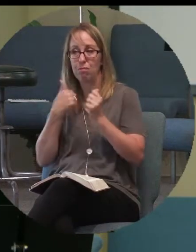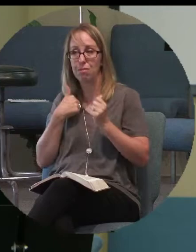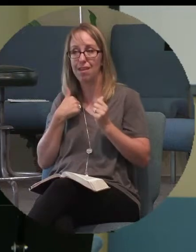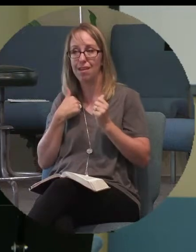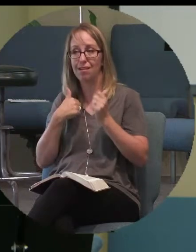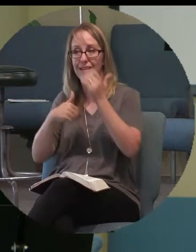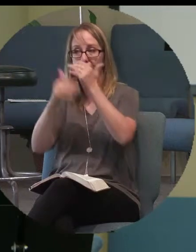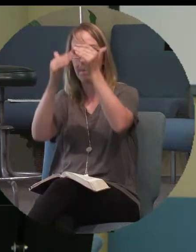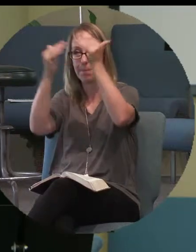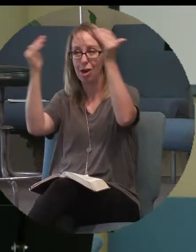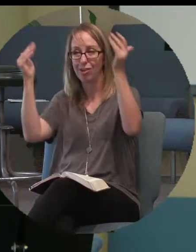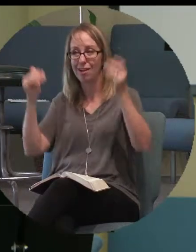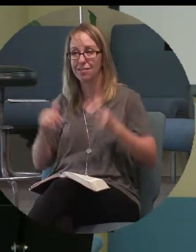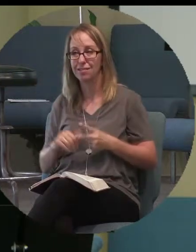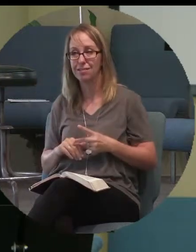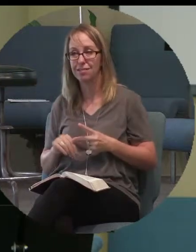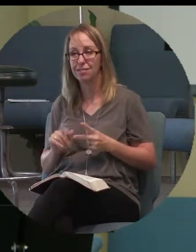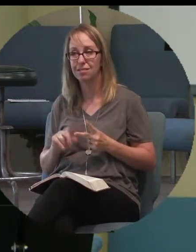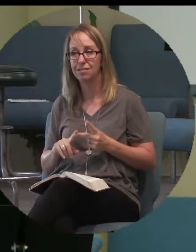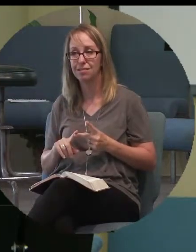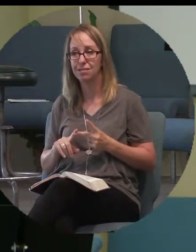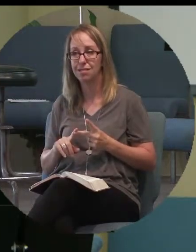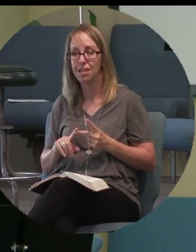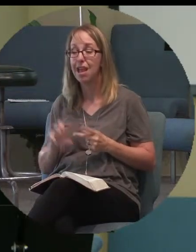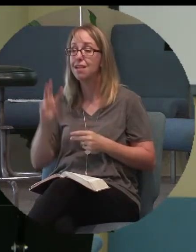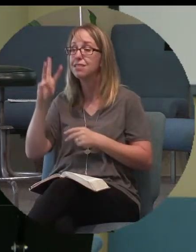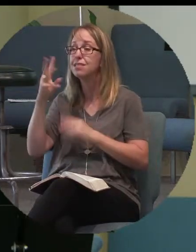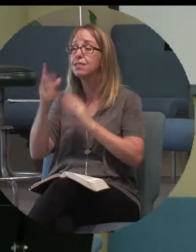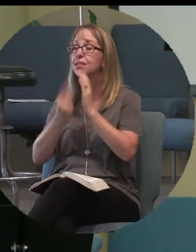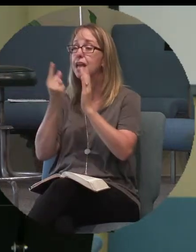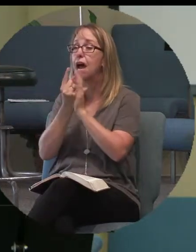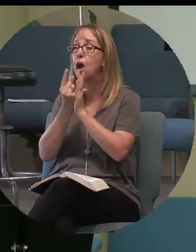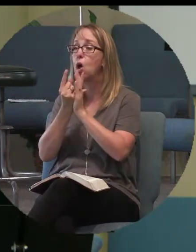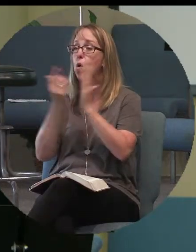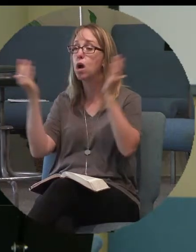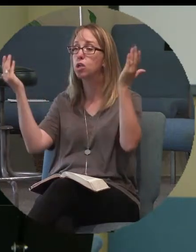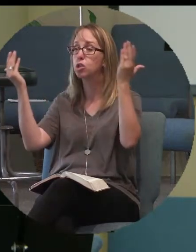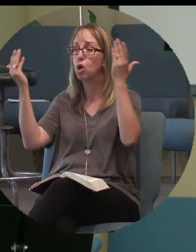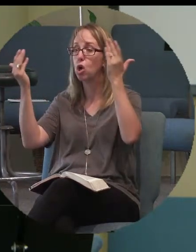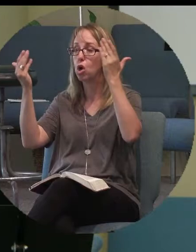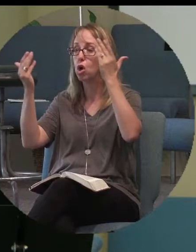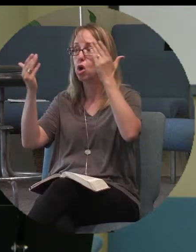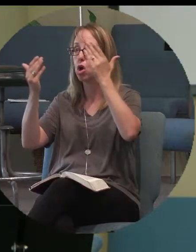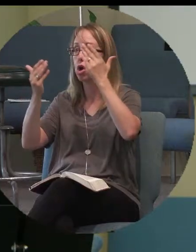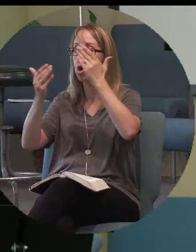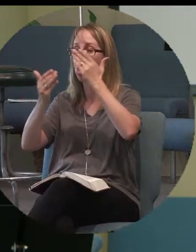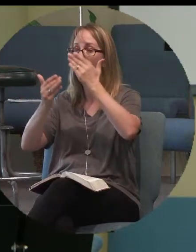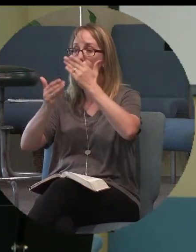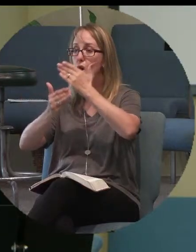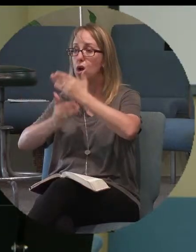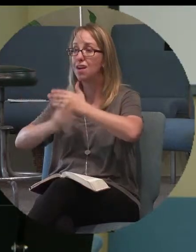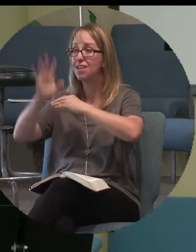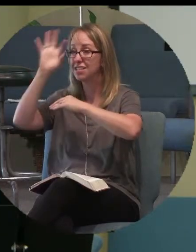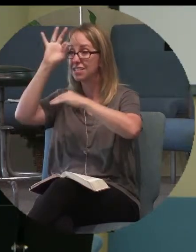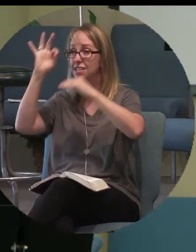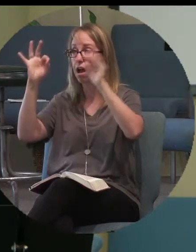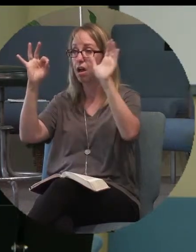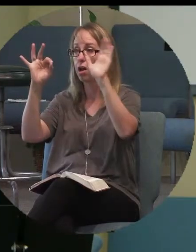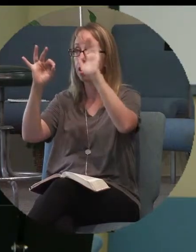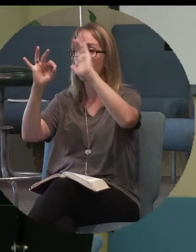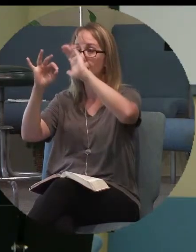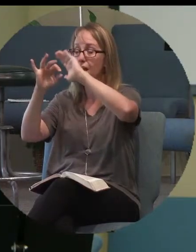It was now the sixth hour, and darkness fell over the whole land until the ninth hour. Because the sun was obscured,